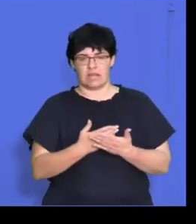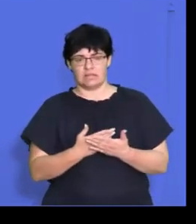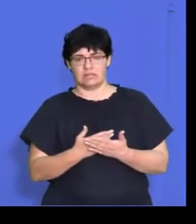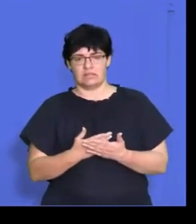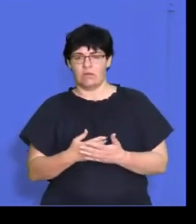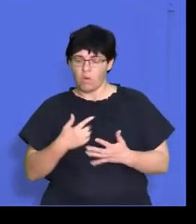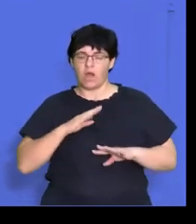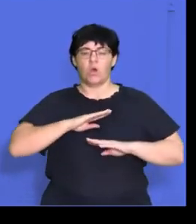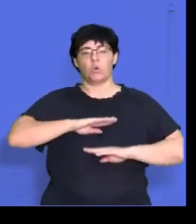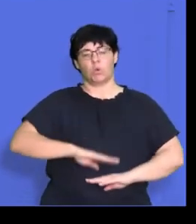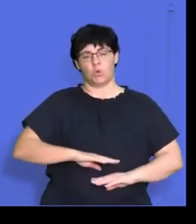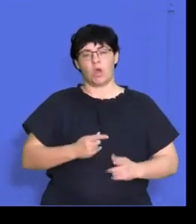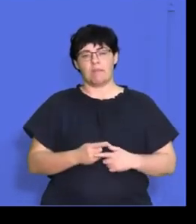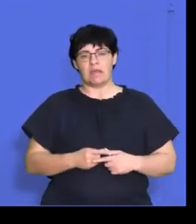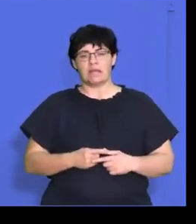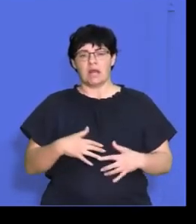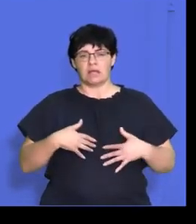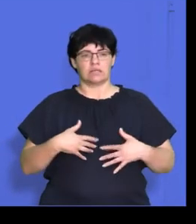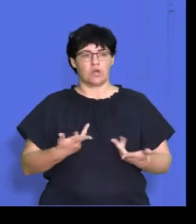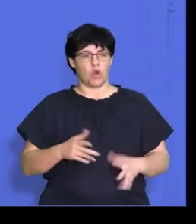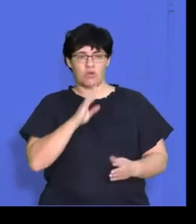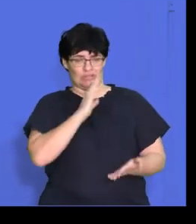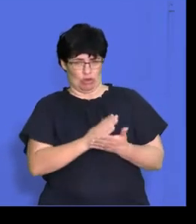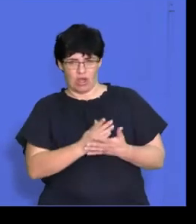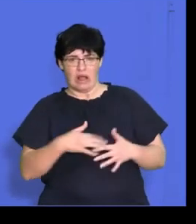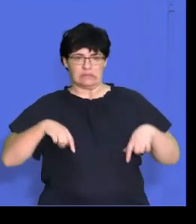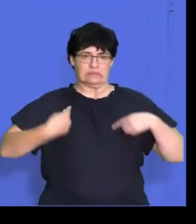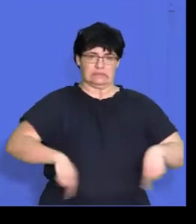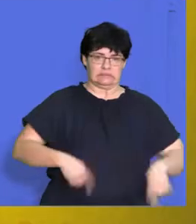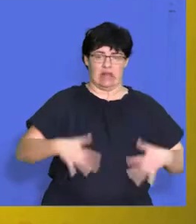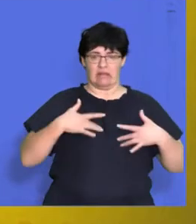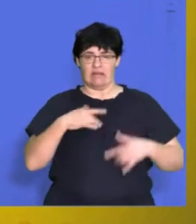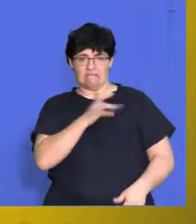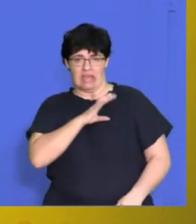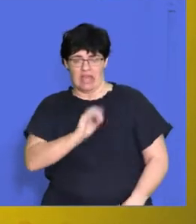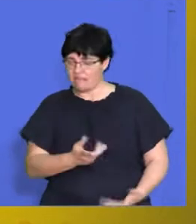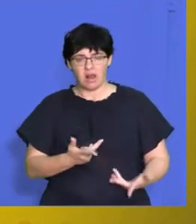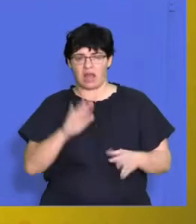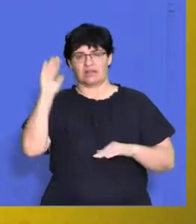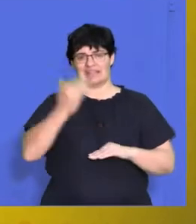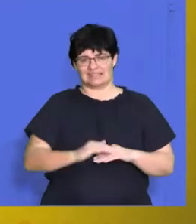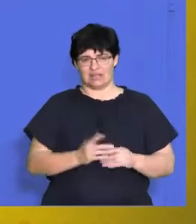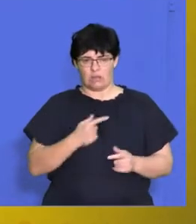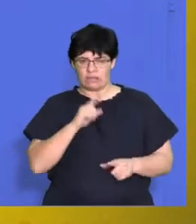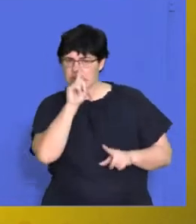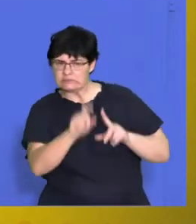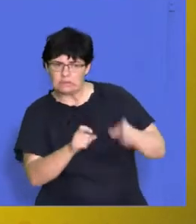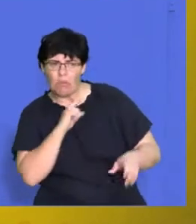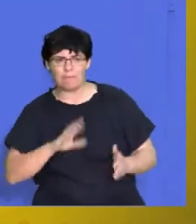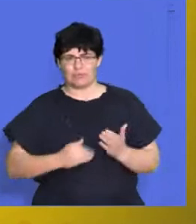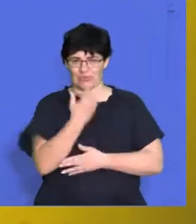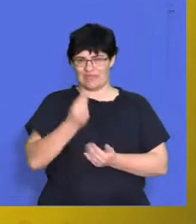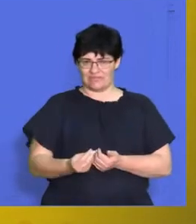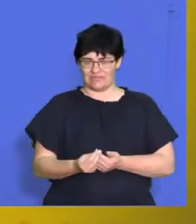them at ease and reduce insecurity or any anxiety or fear. So they're going to have questions because they knew they